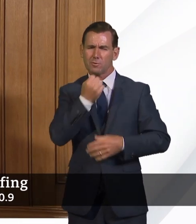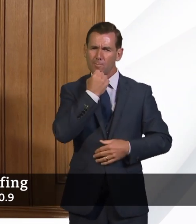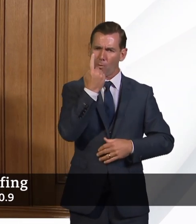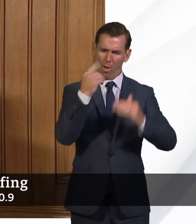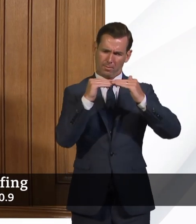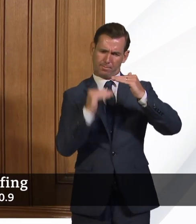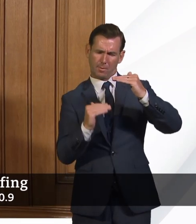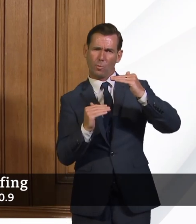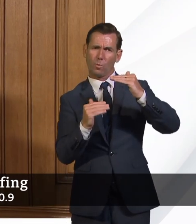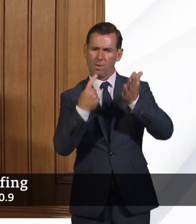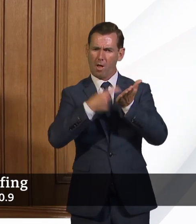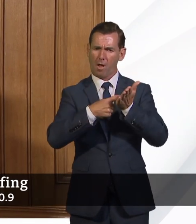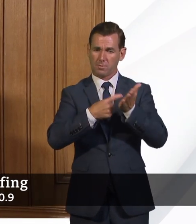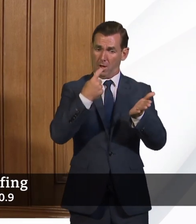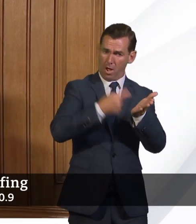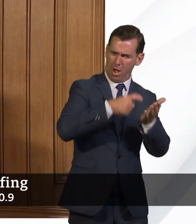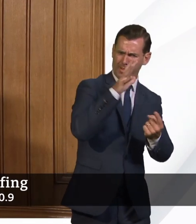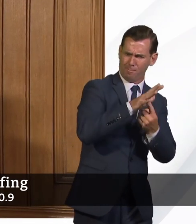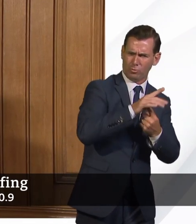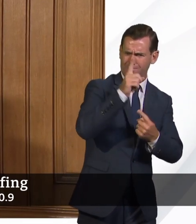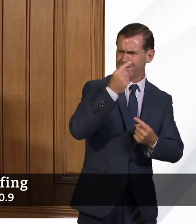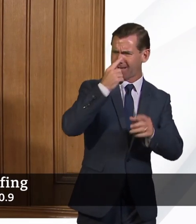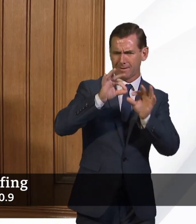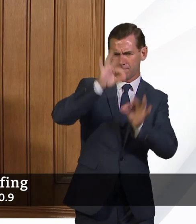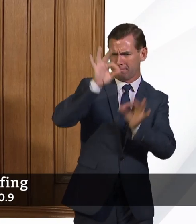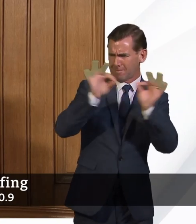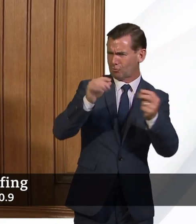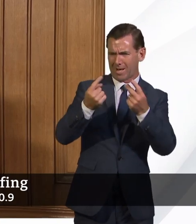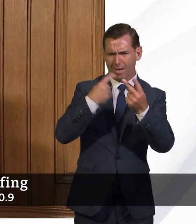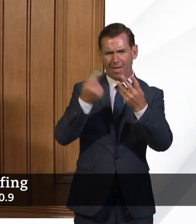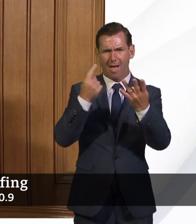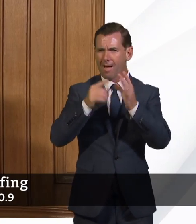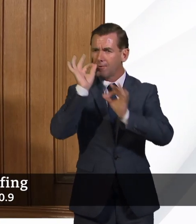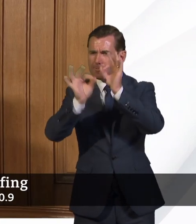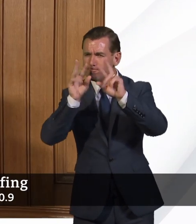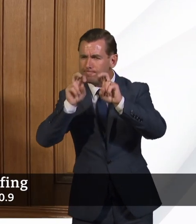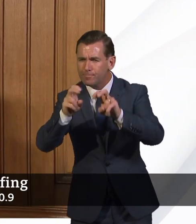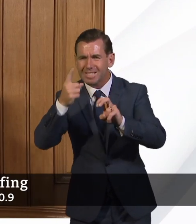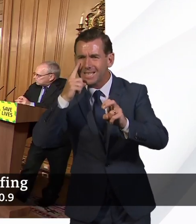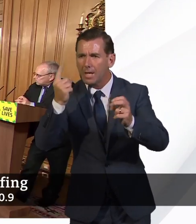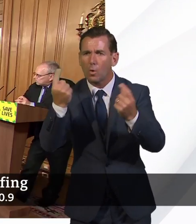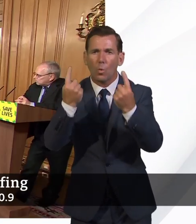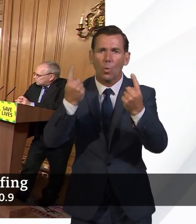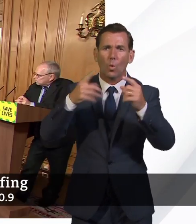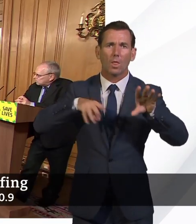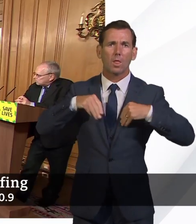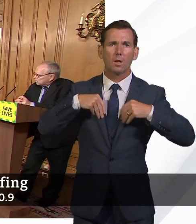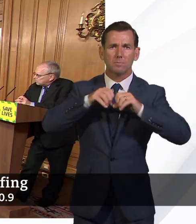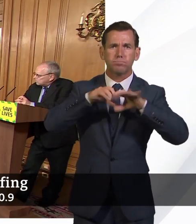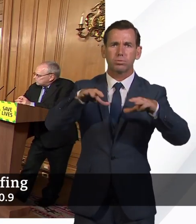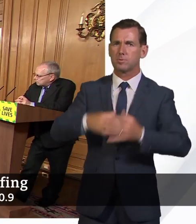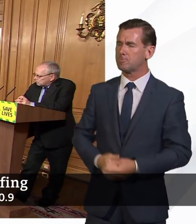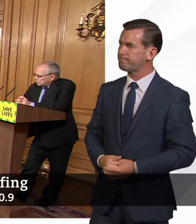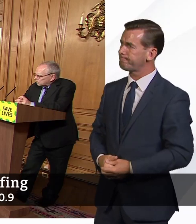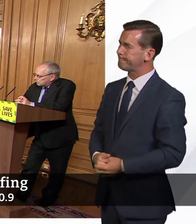there are other ways, too, of measuring how frequent the virus is in the population. And actually,